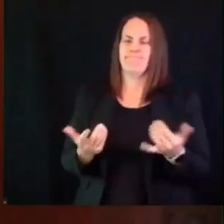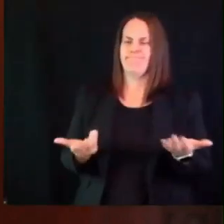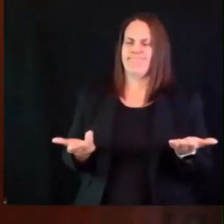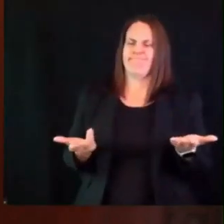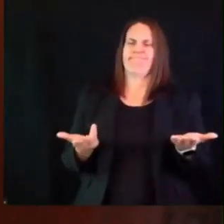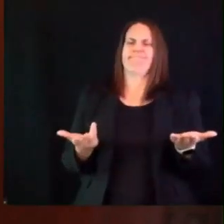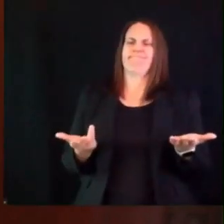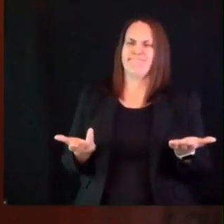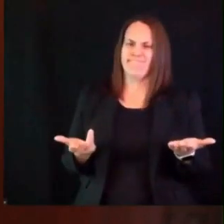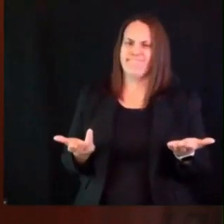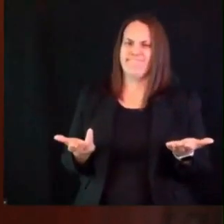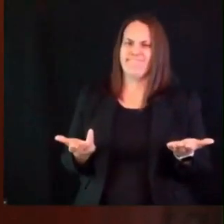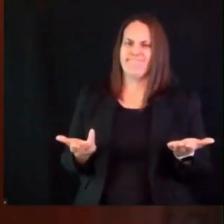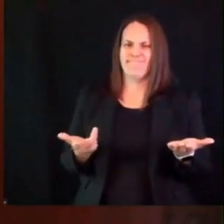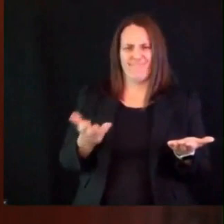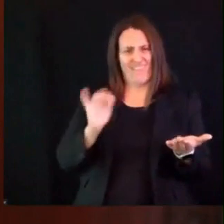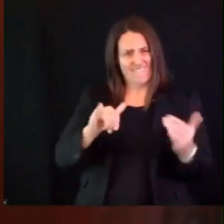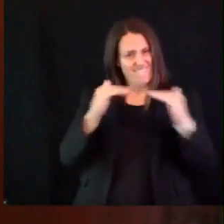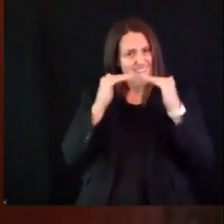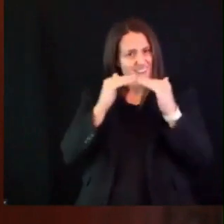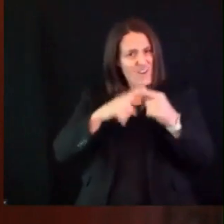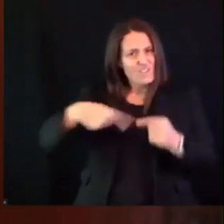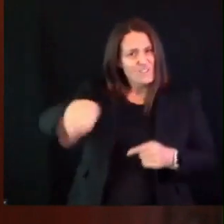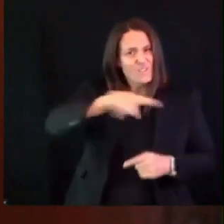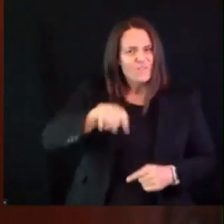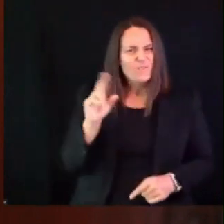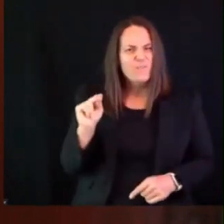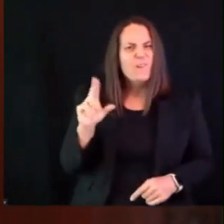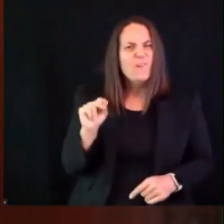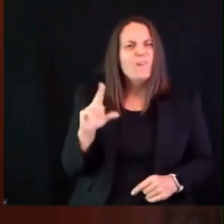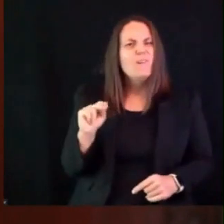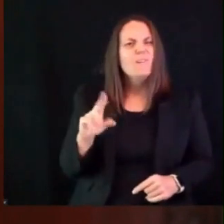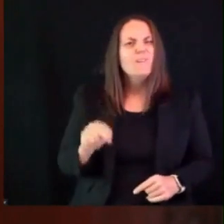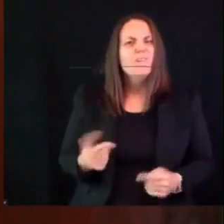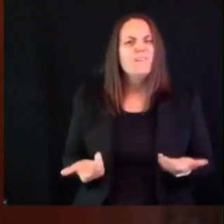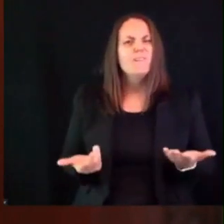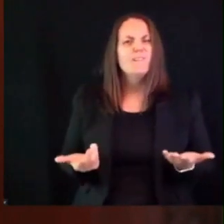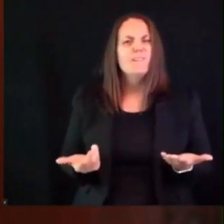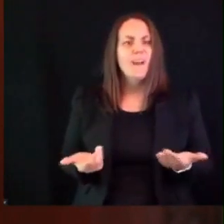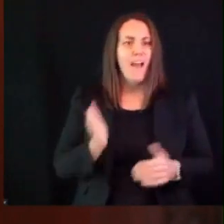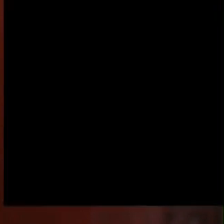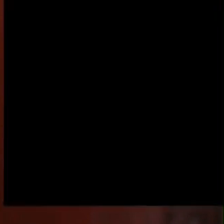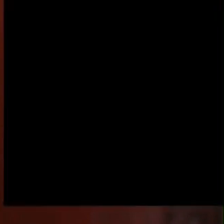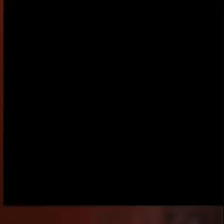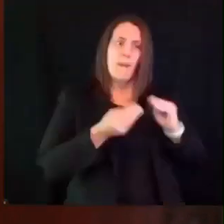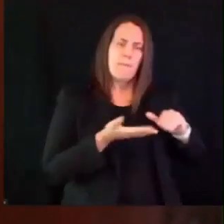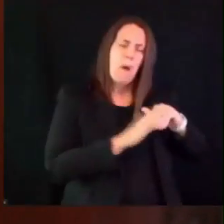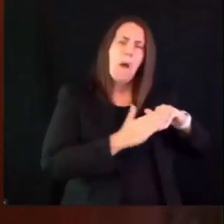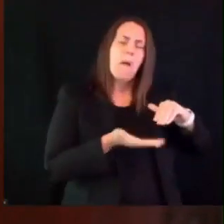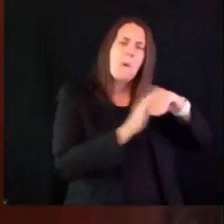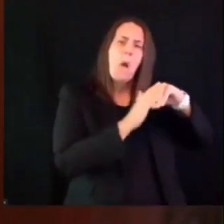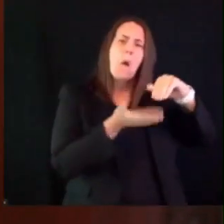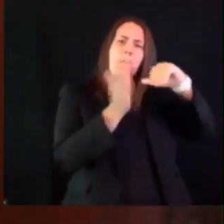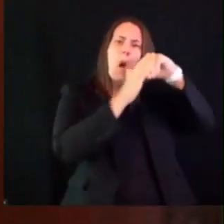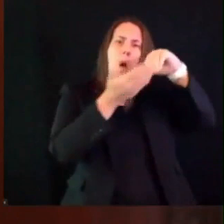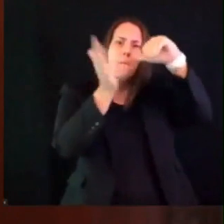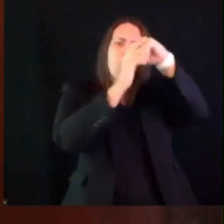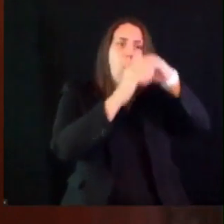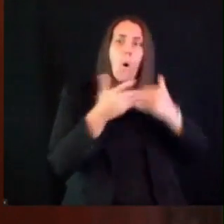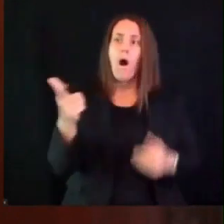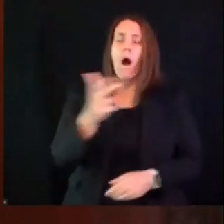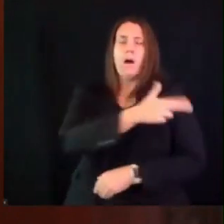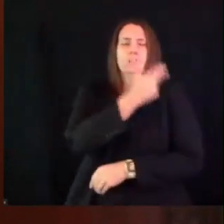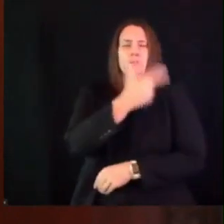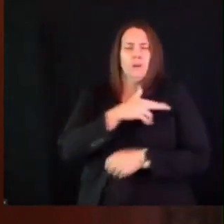cases rising hospitalization rates in the beginning of cold and flu season ending our public health